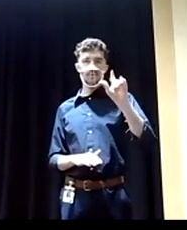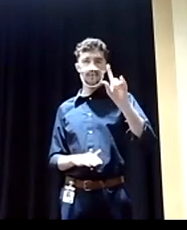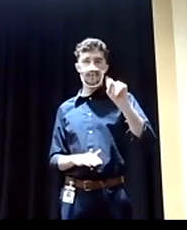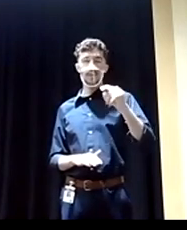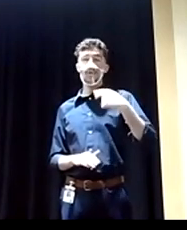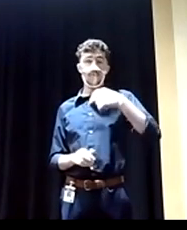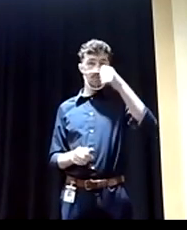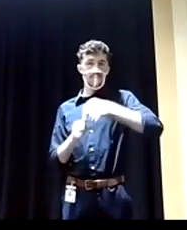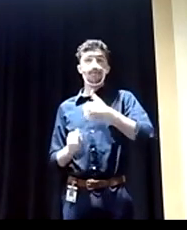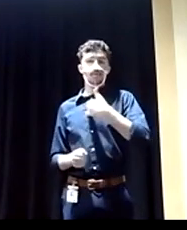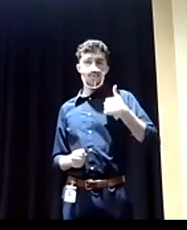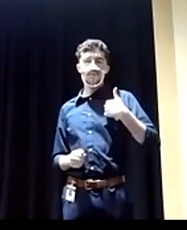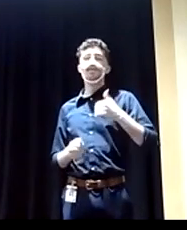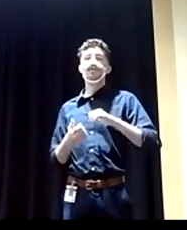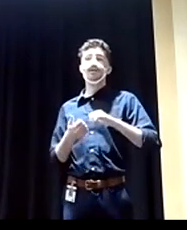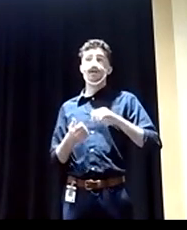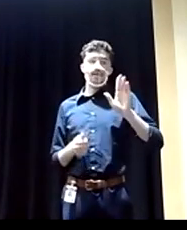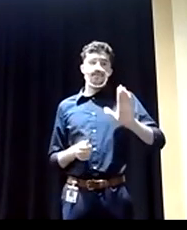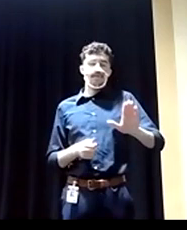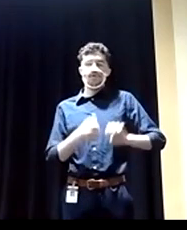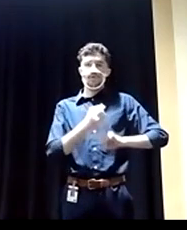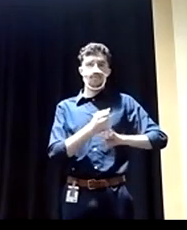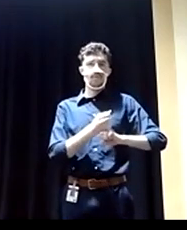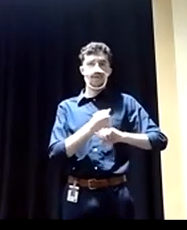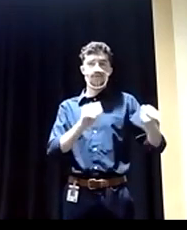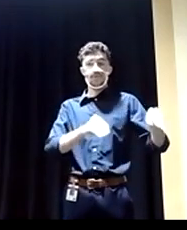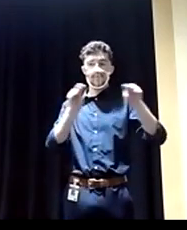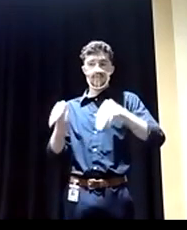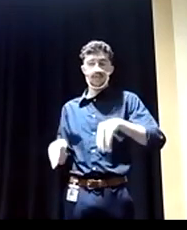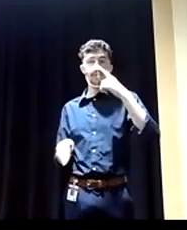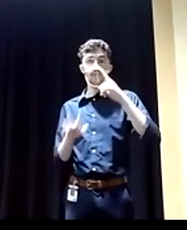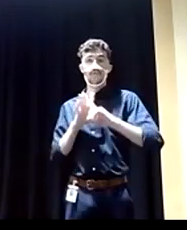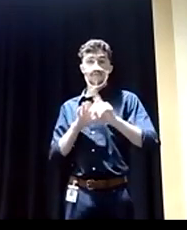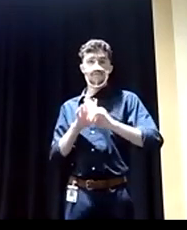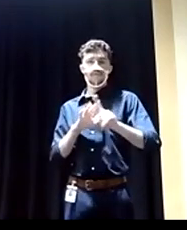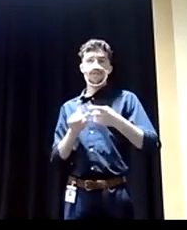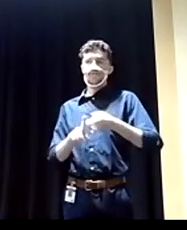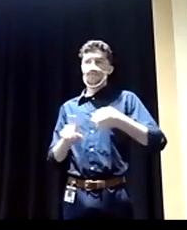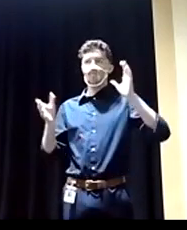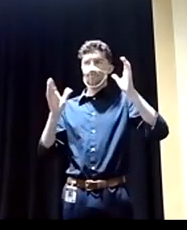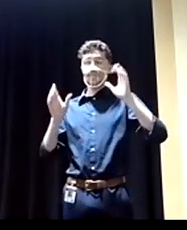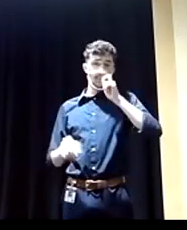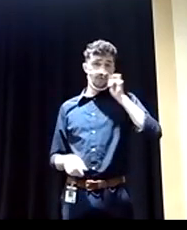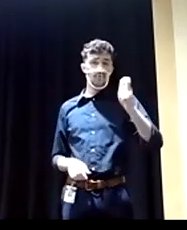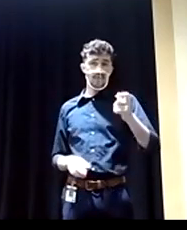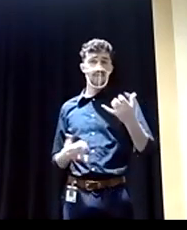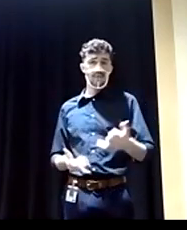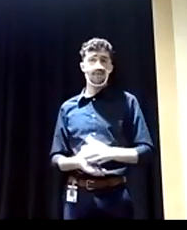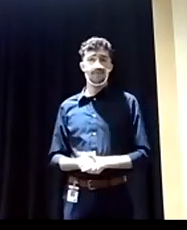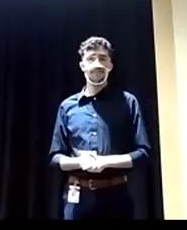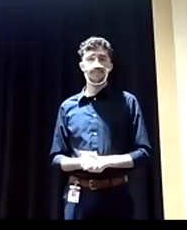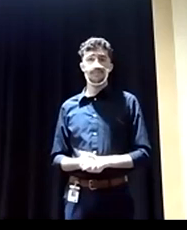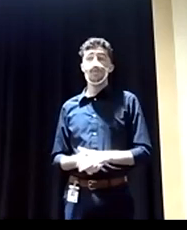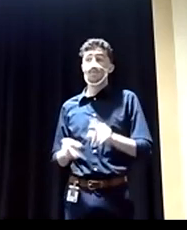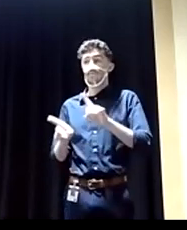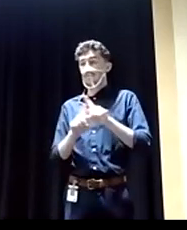assisting with the relocation of refugees from the crisis in Ukraine. And we have